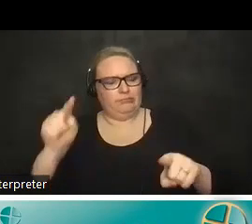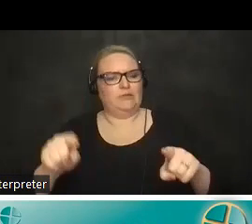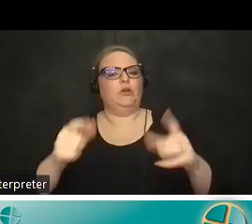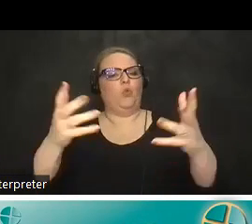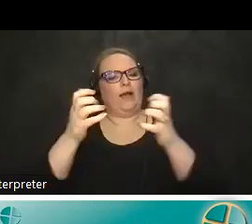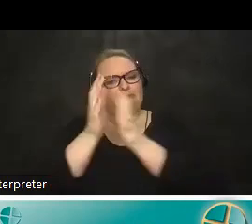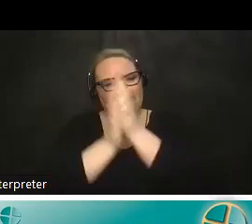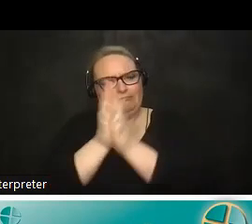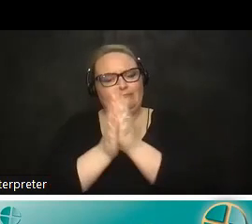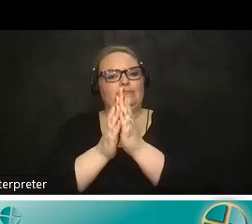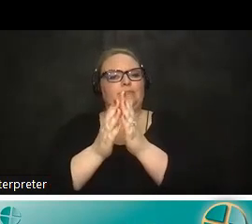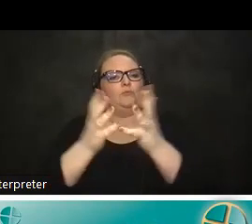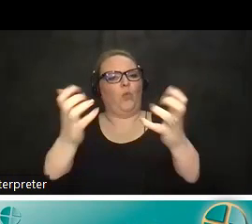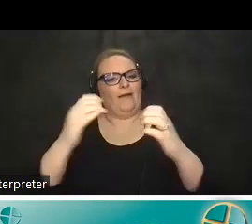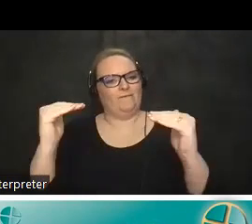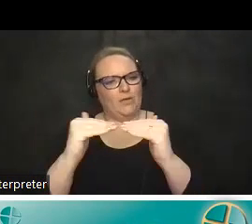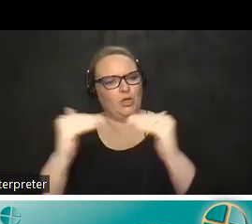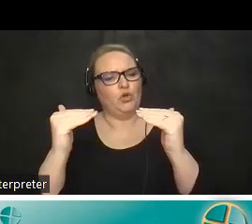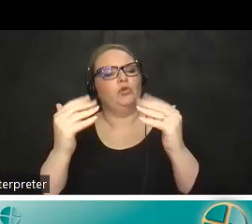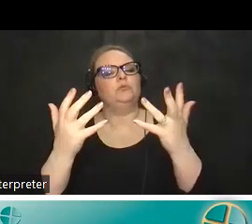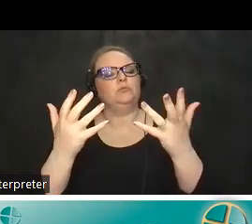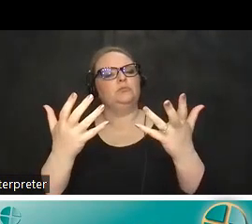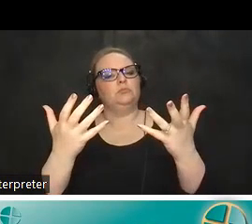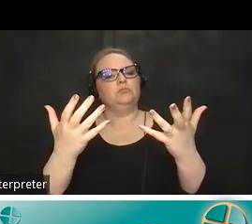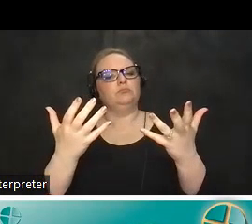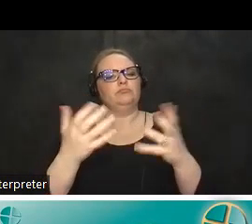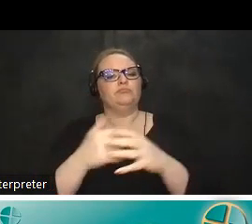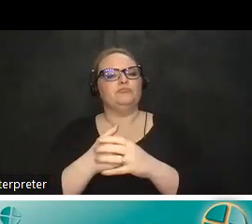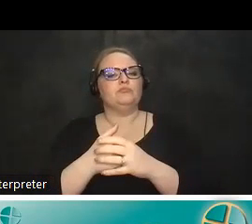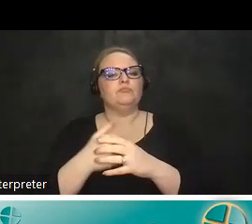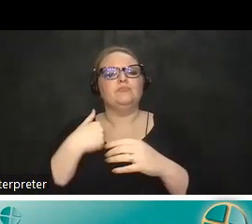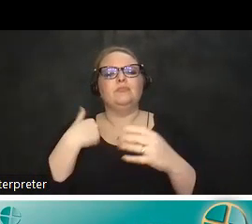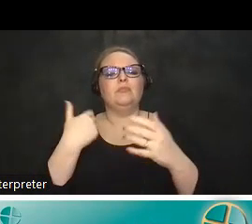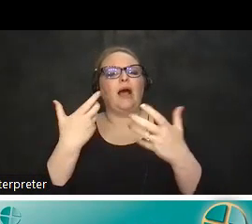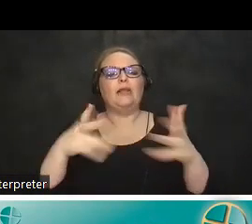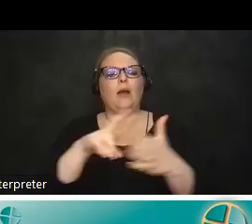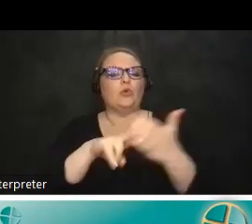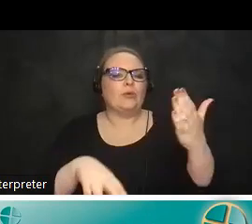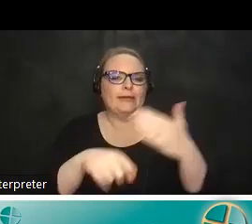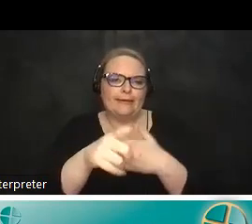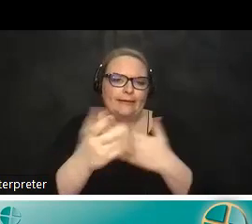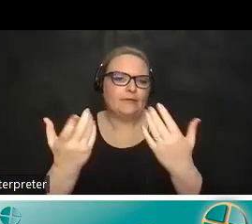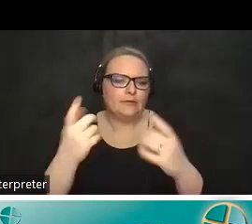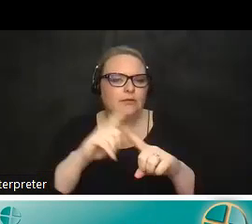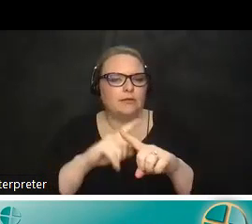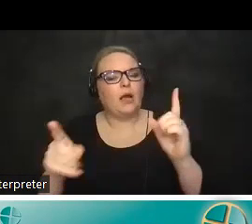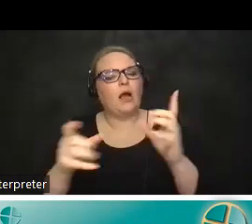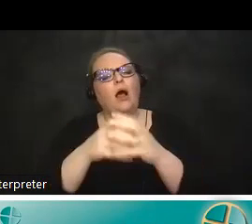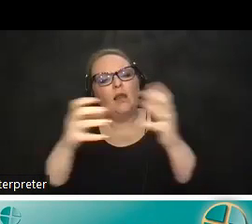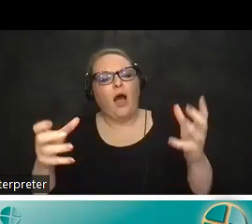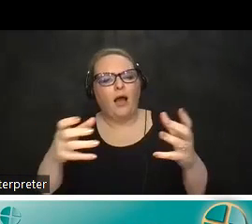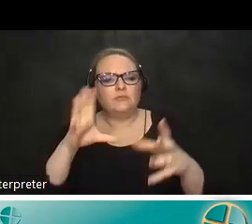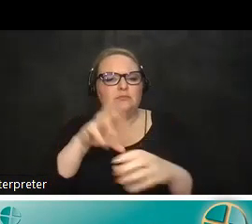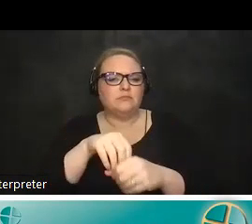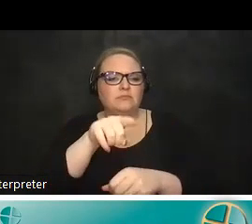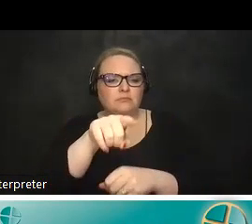accessibility and fair play so i i hate to be um i don't want to be reading this out loud but it there's a lot there um